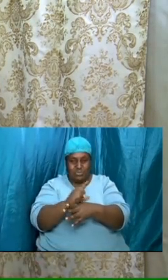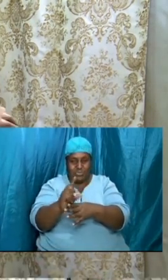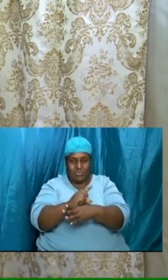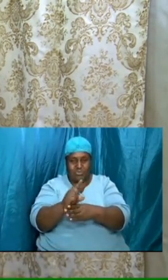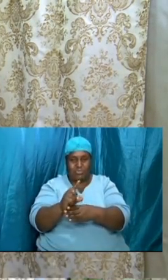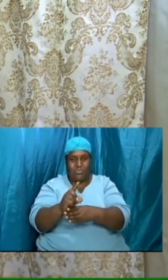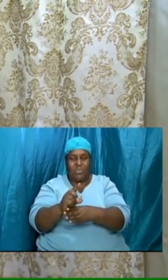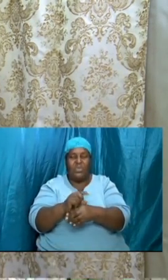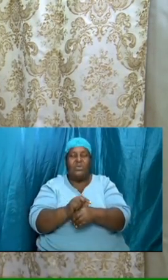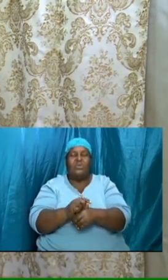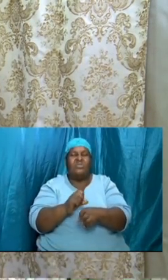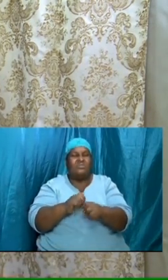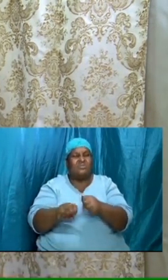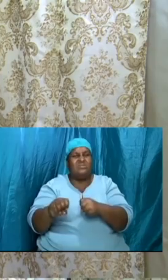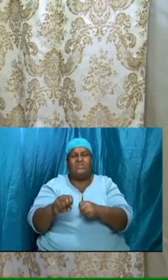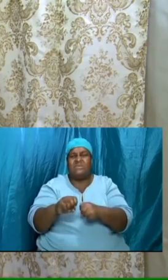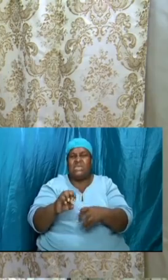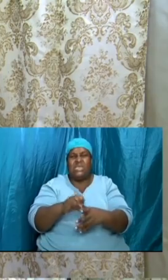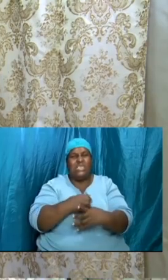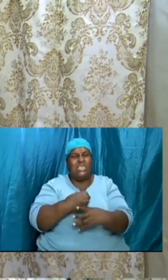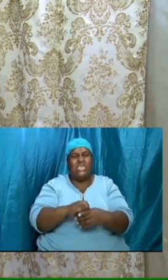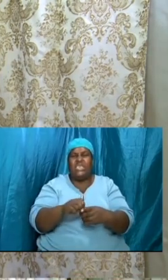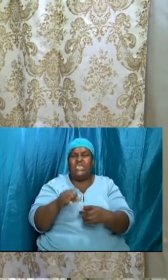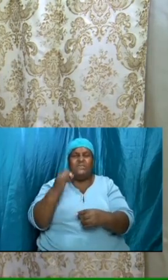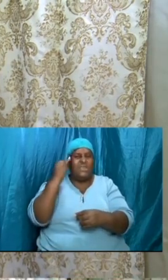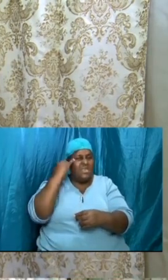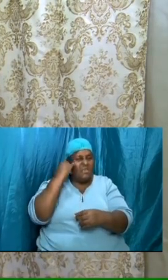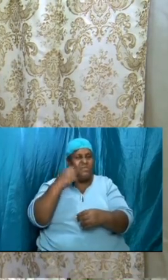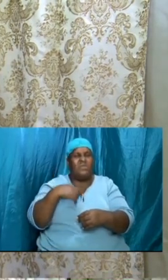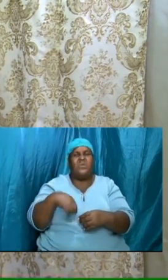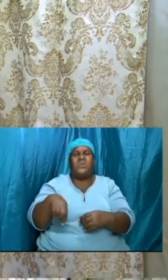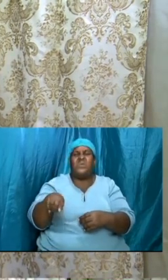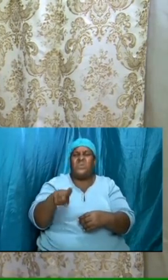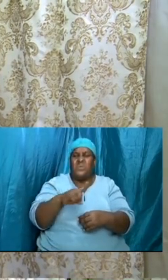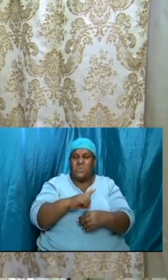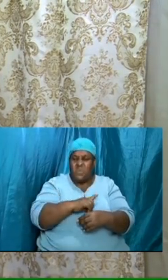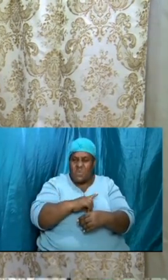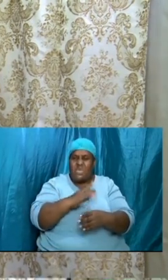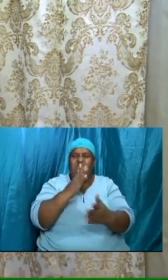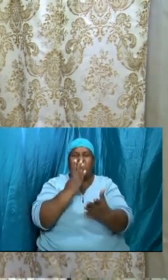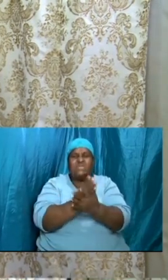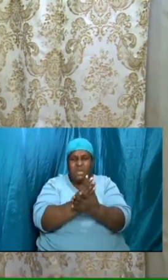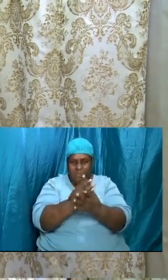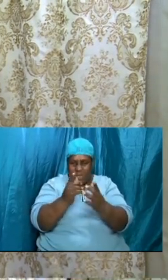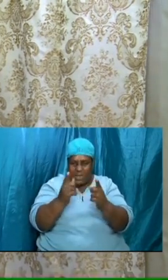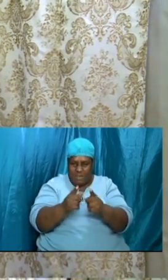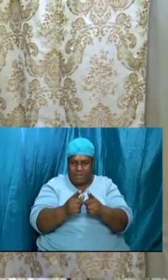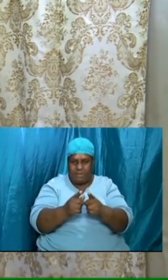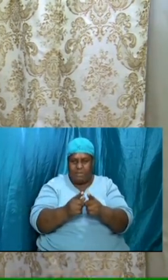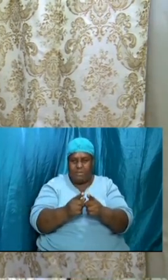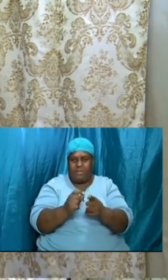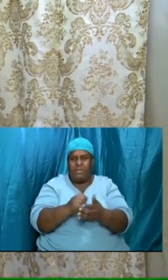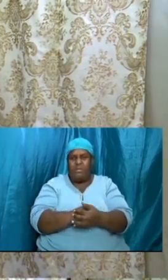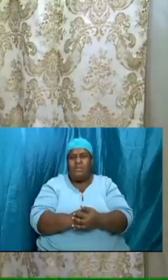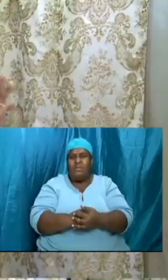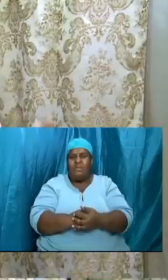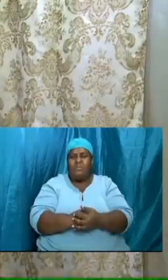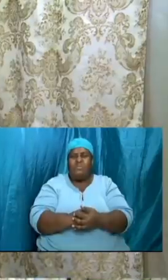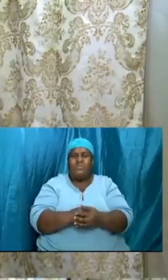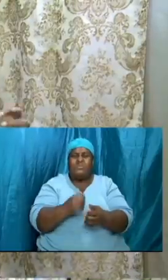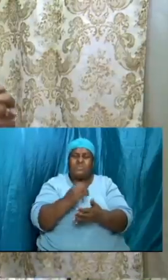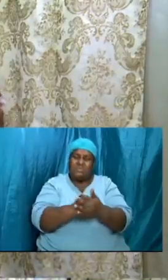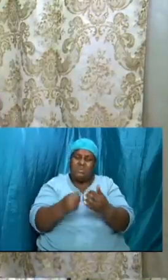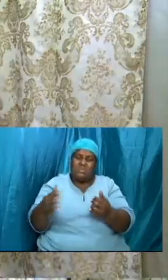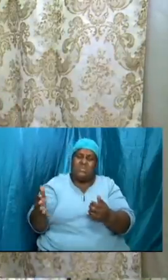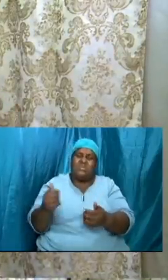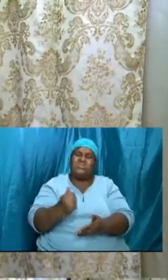interject some thoughts some nuggets that will help us to not only hear the